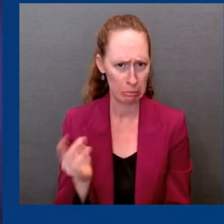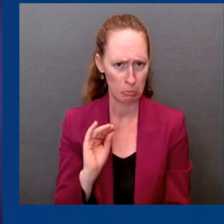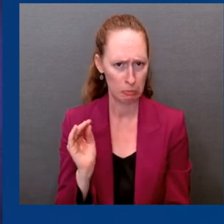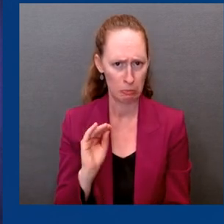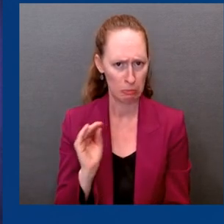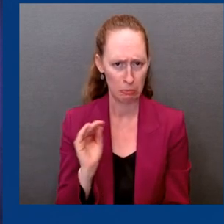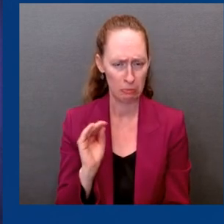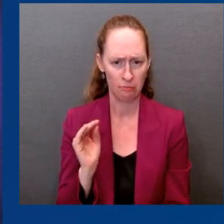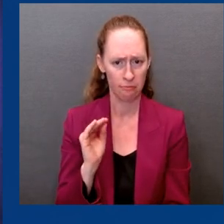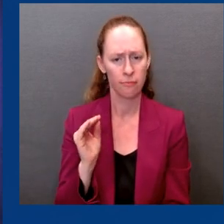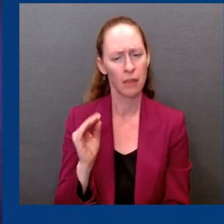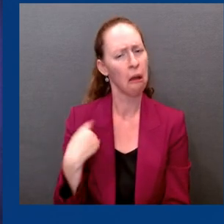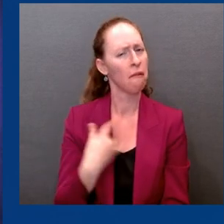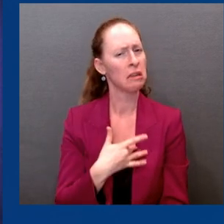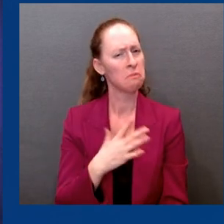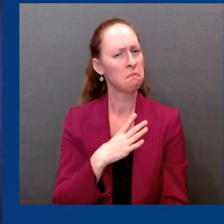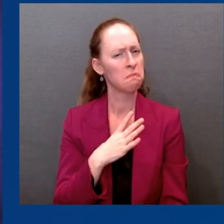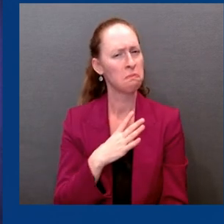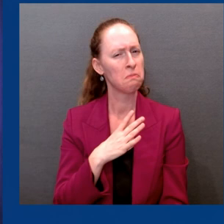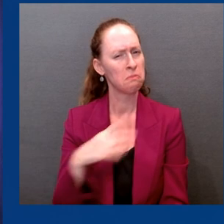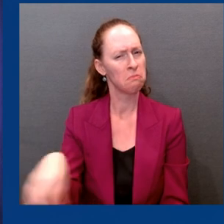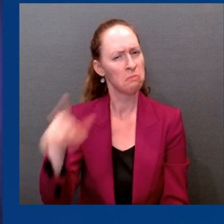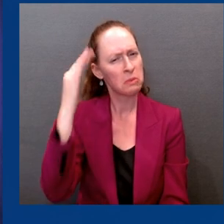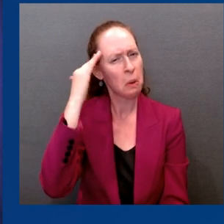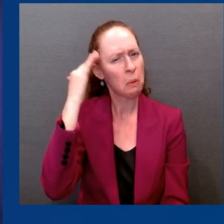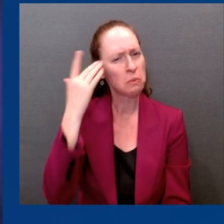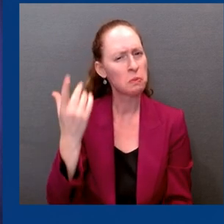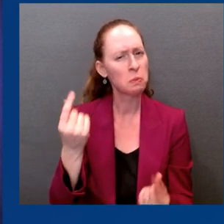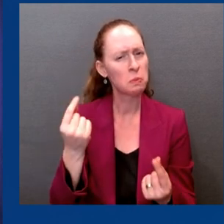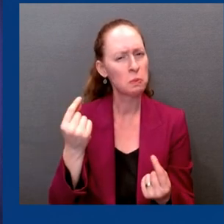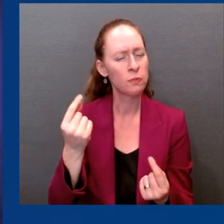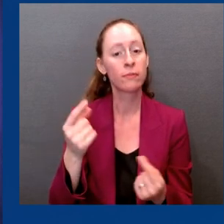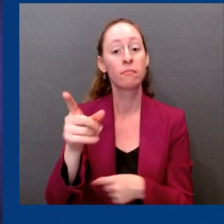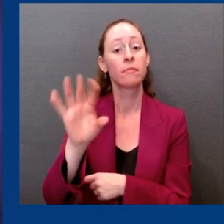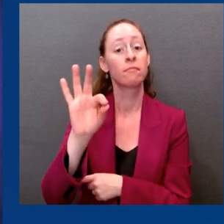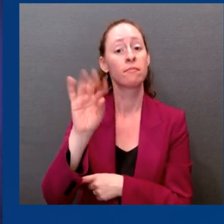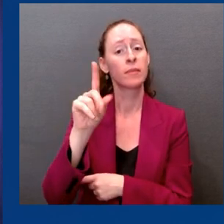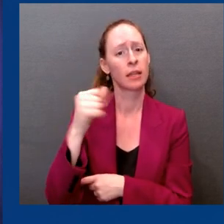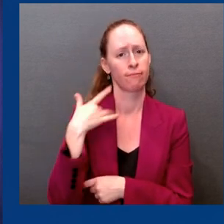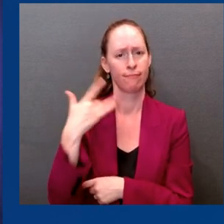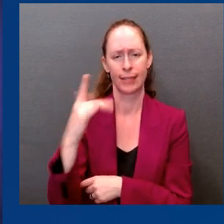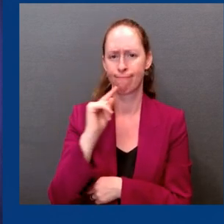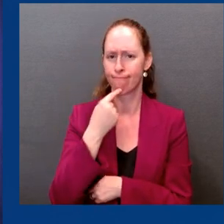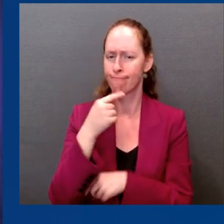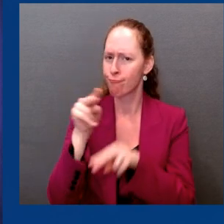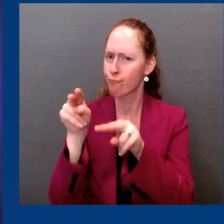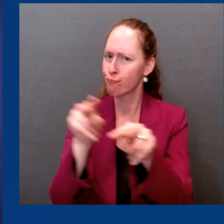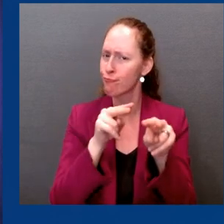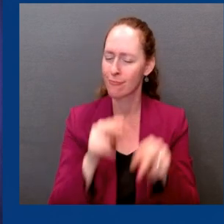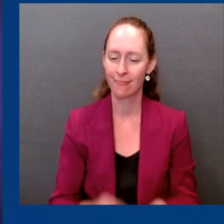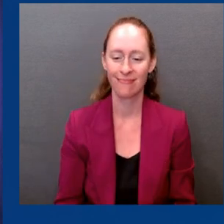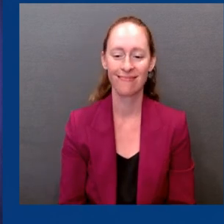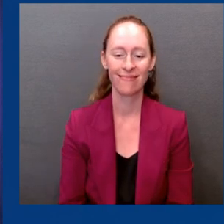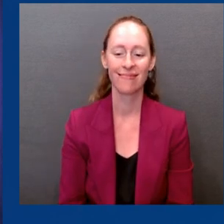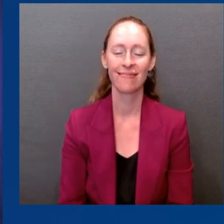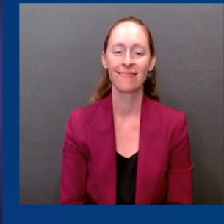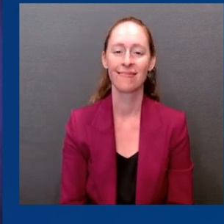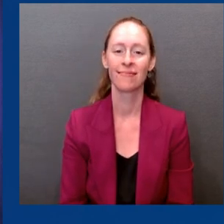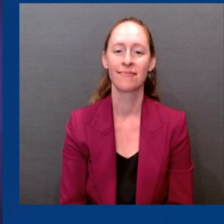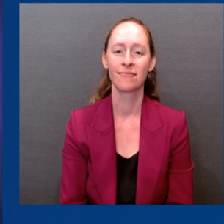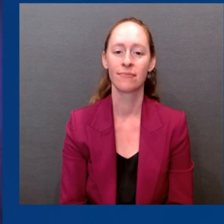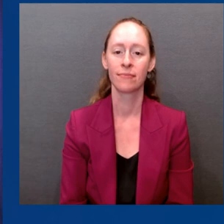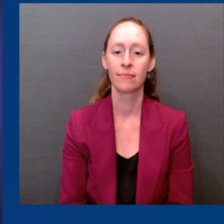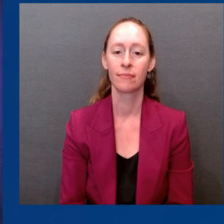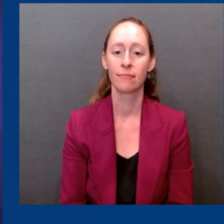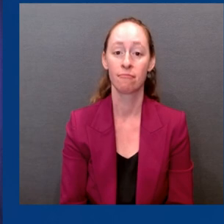continues to monitor this very closely. I don't know if anybody else, Dr. Walensky or Dr. Bacera, if anybody else wants to add to this. I